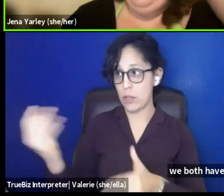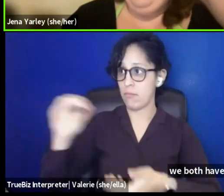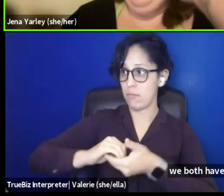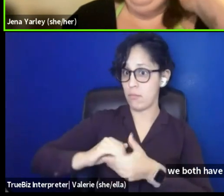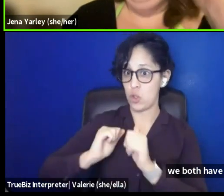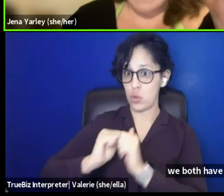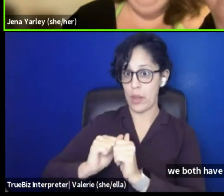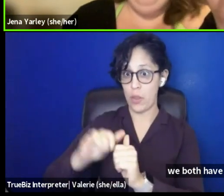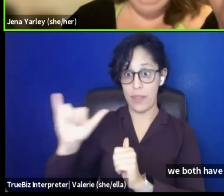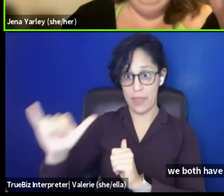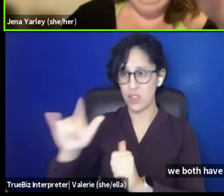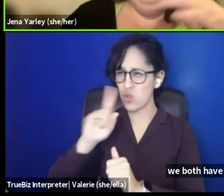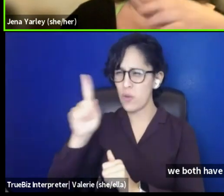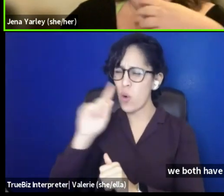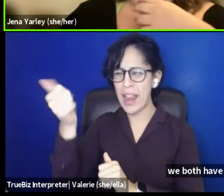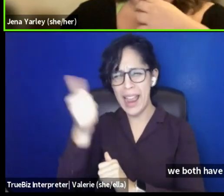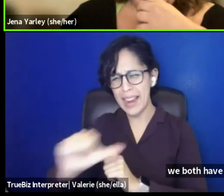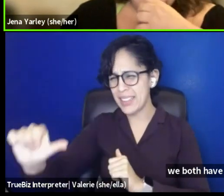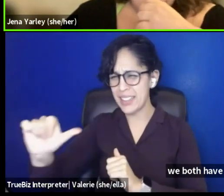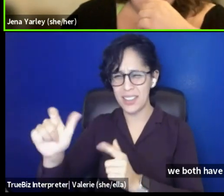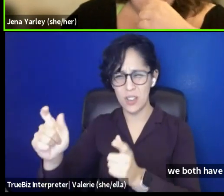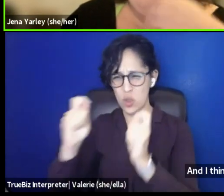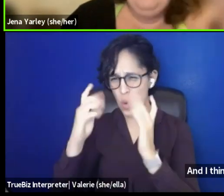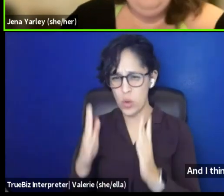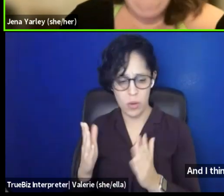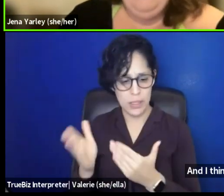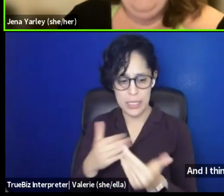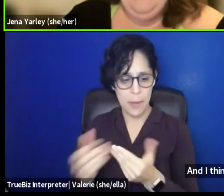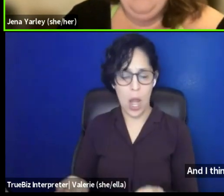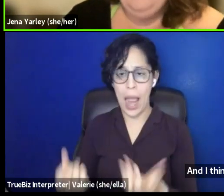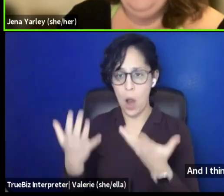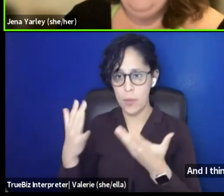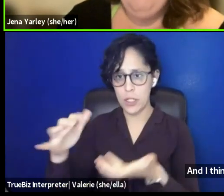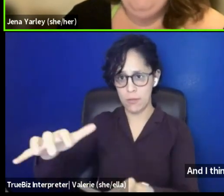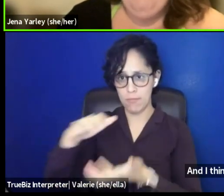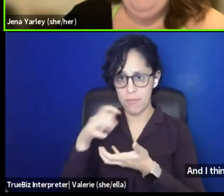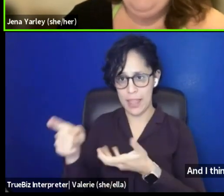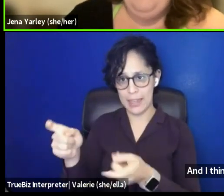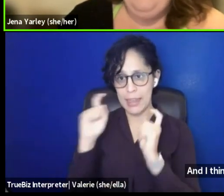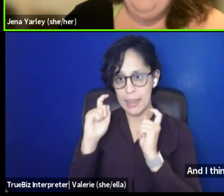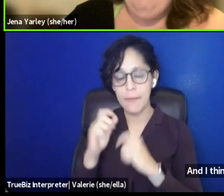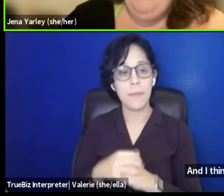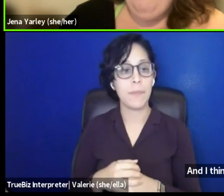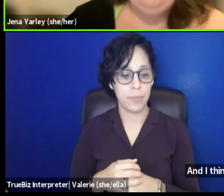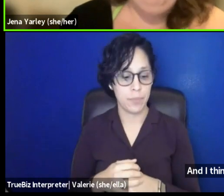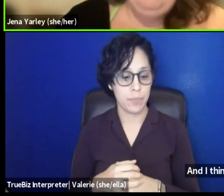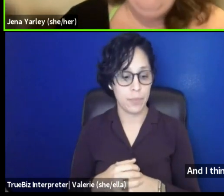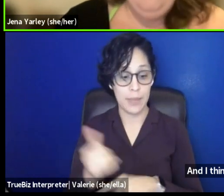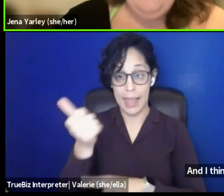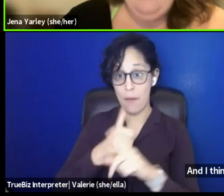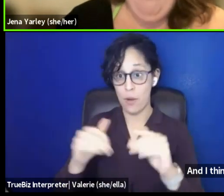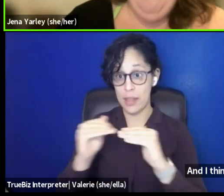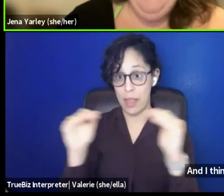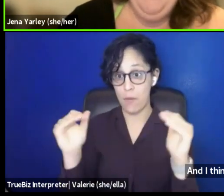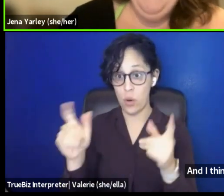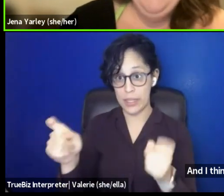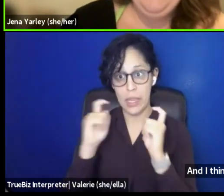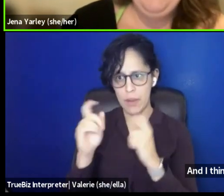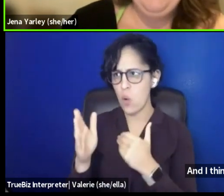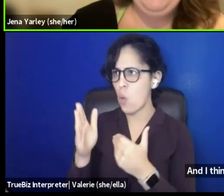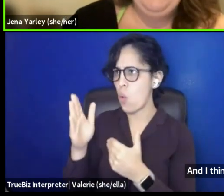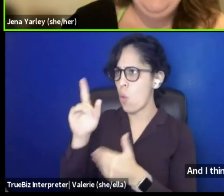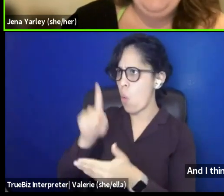true of donors at any level. Um, cause they're giving, I mean, donors at every level are giving what's meaningful to them.